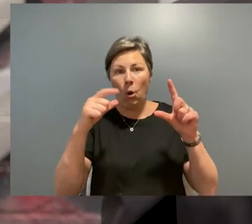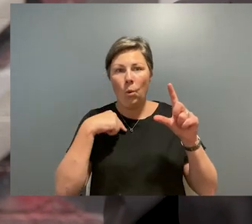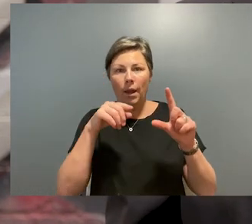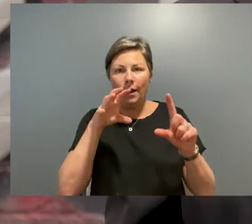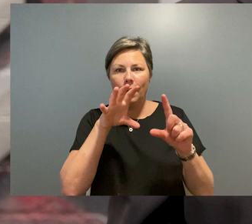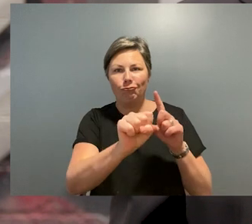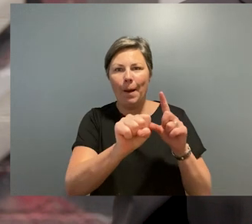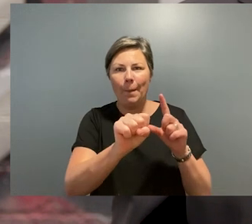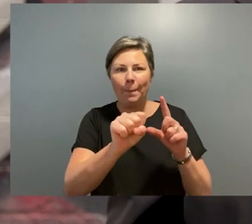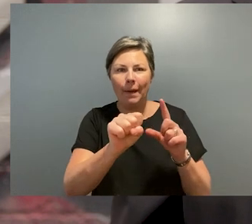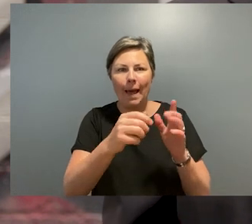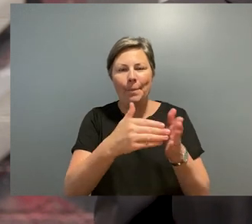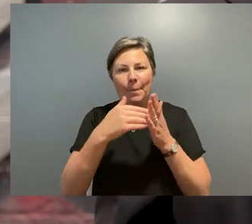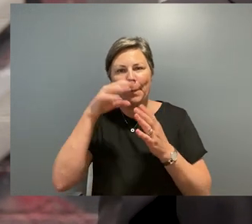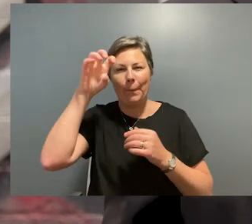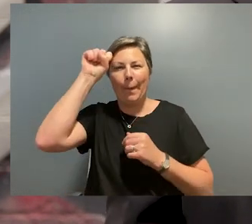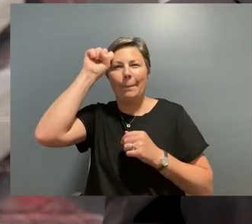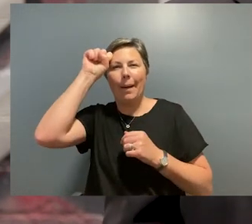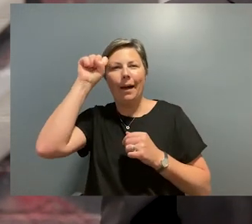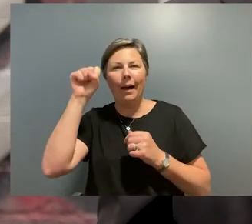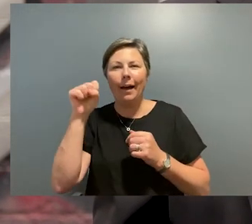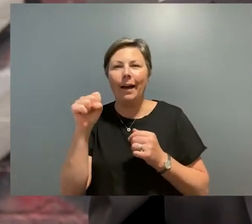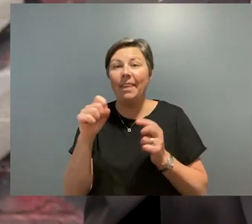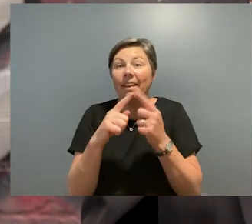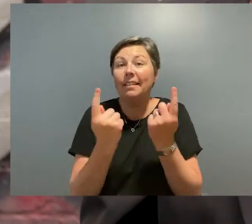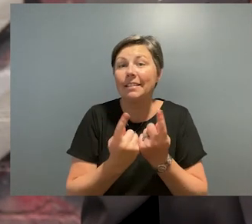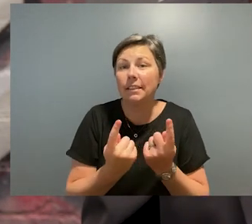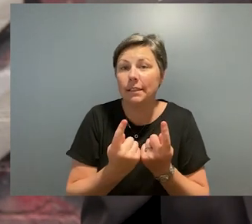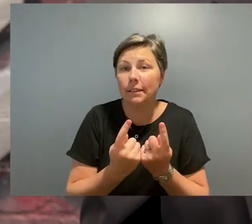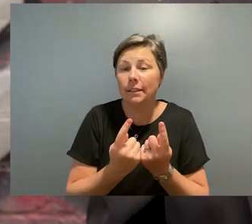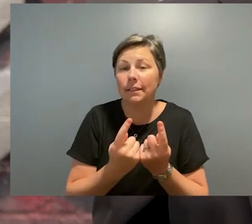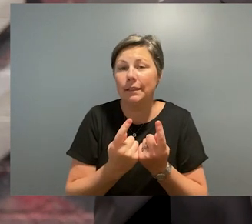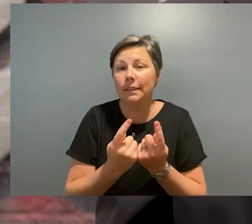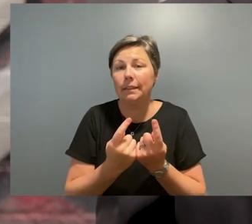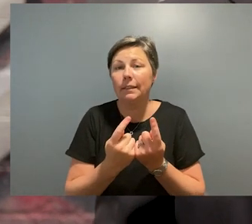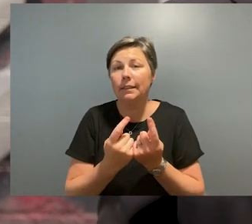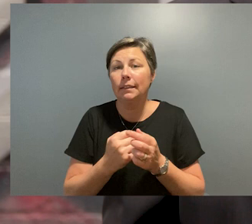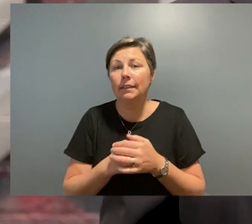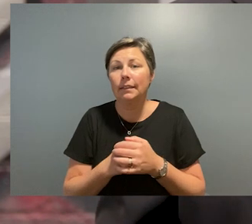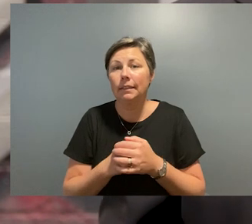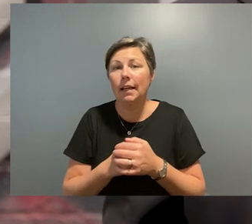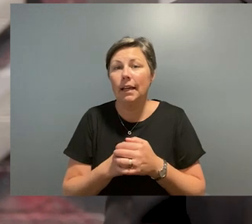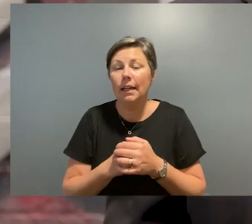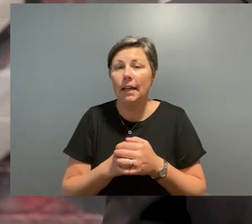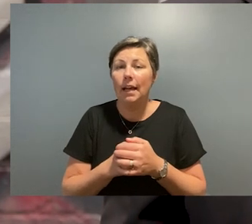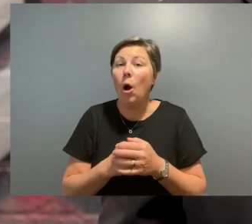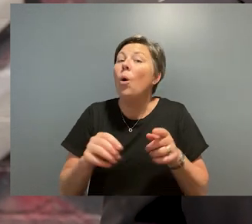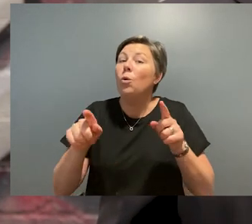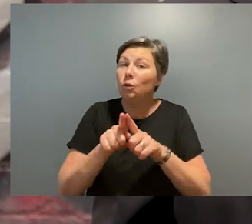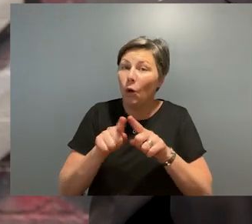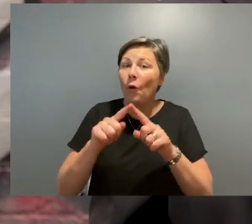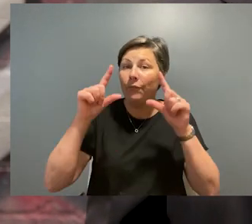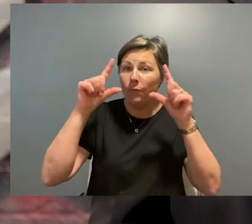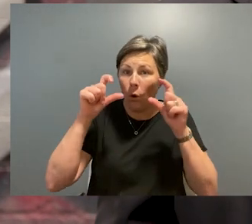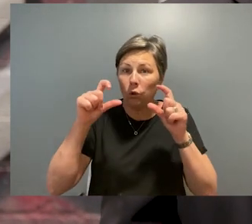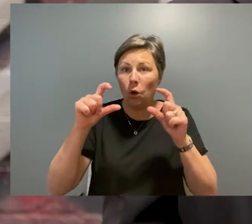to capture document and share images of familiar and foreign realities often in very problematic ways it